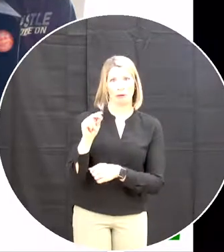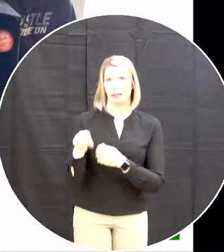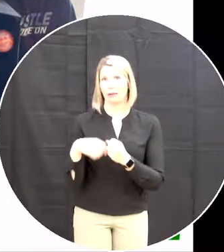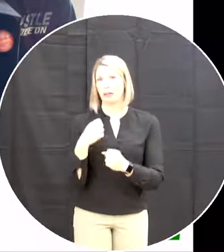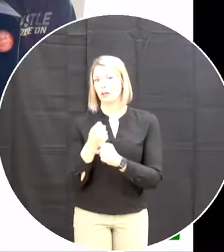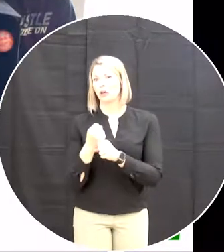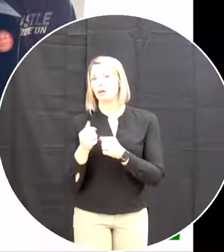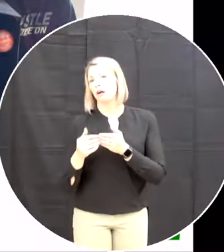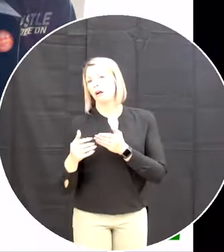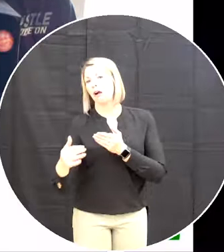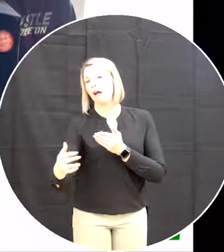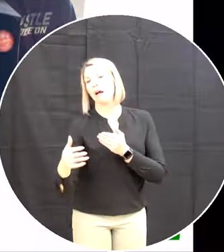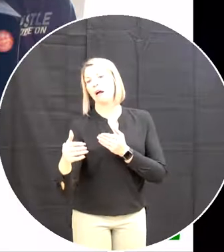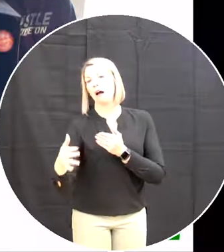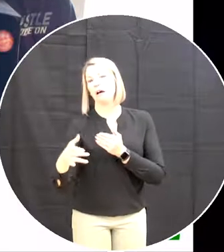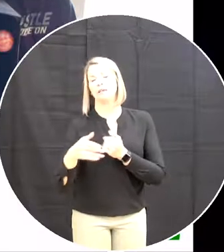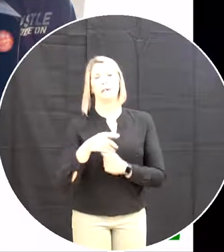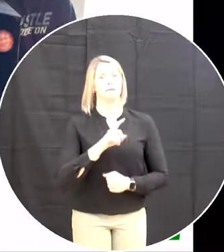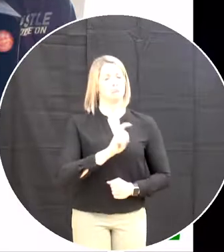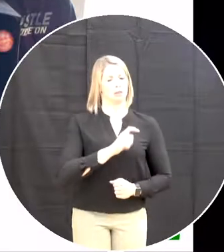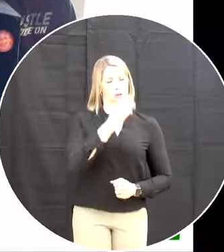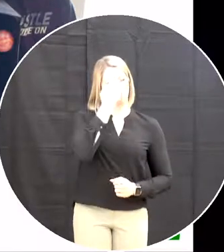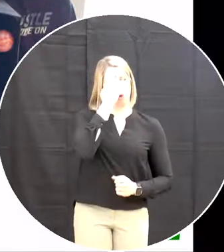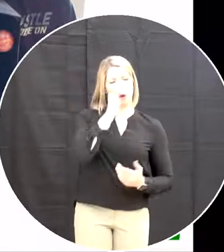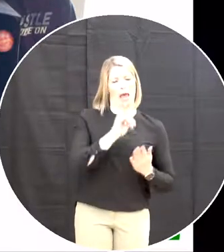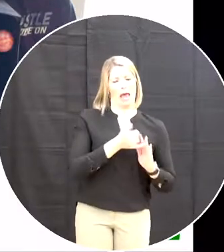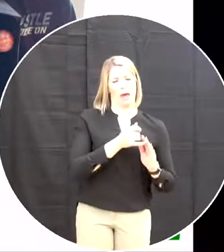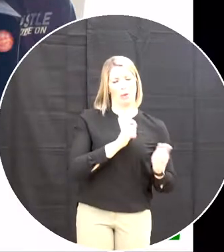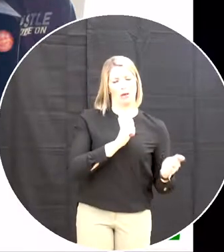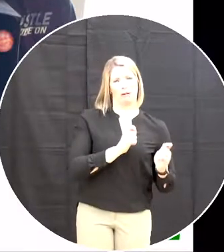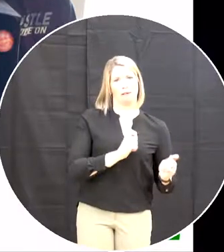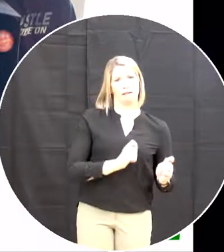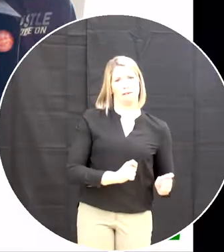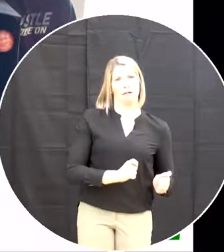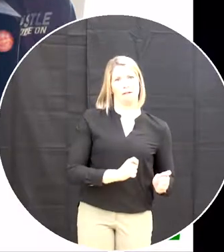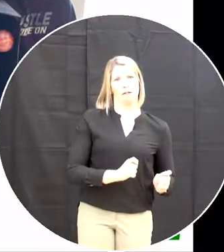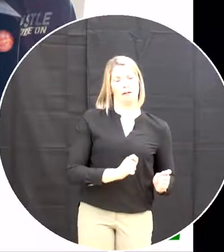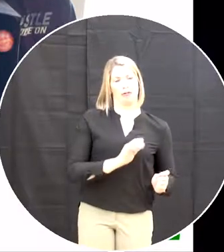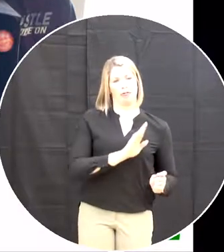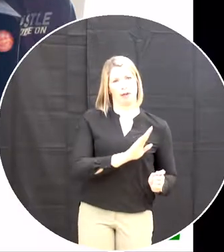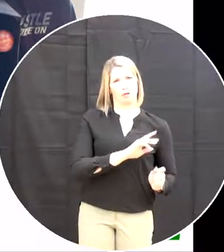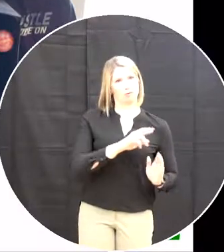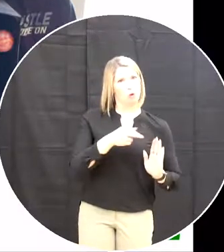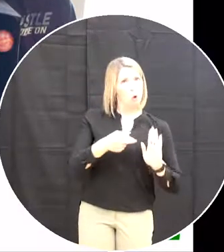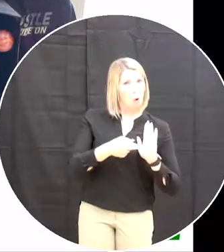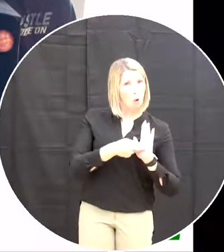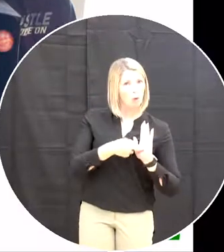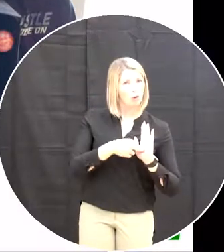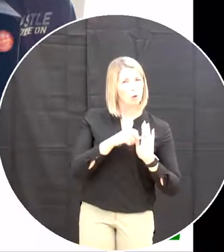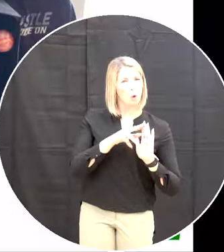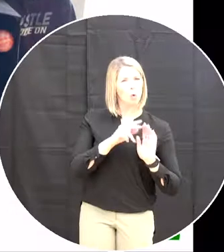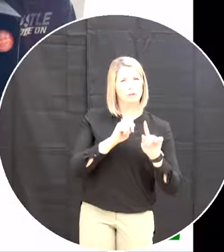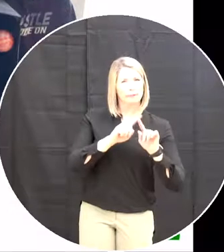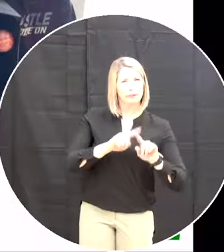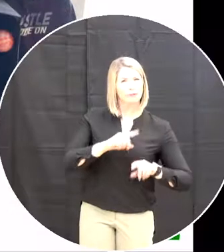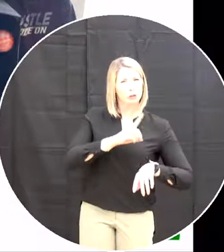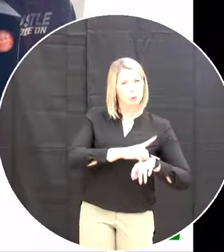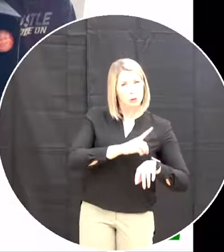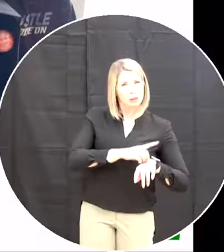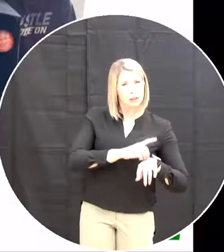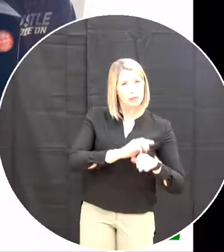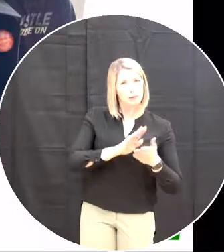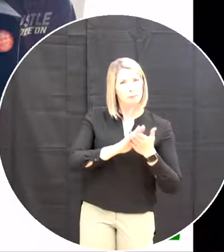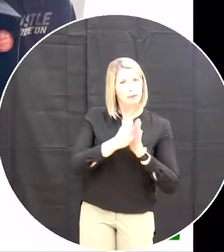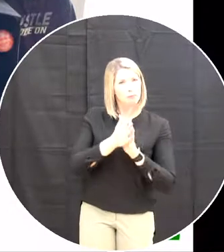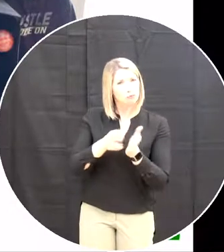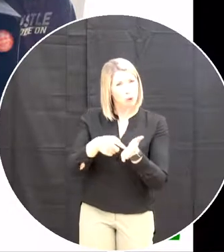the ability to adapt For tasks and occupations and roles That are yet unknown Is a huge piece of deep